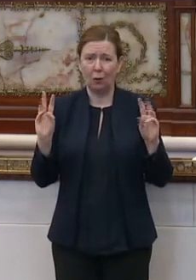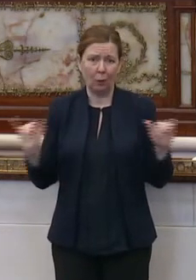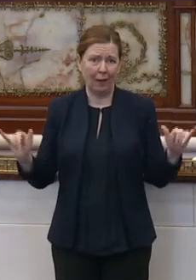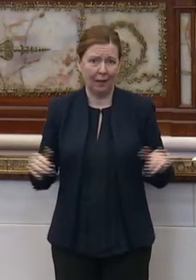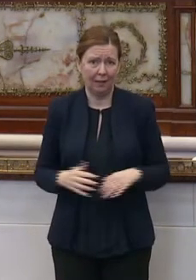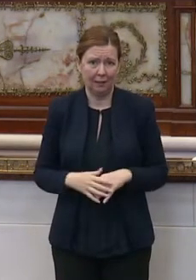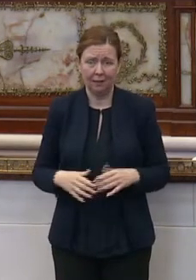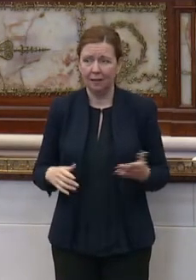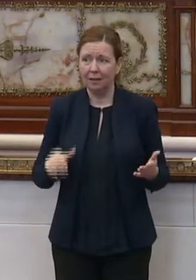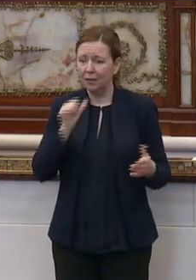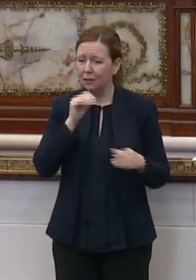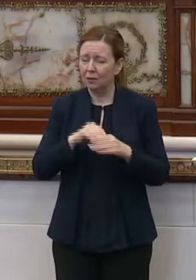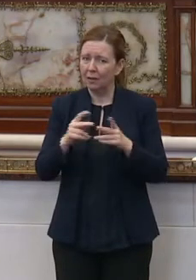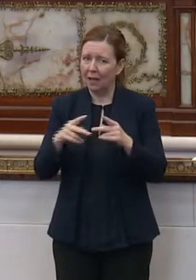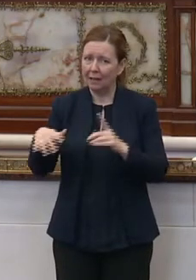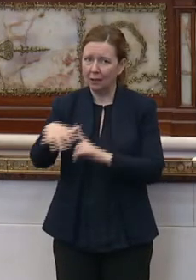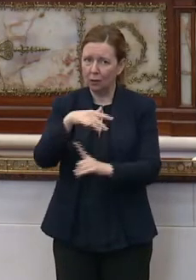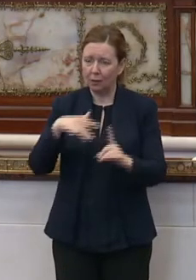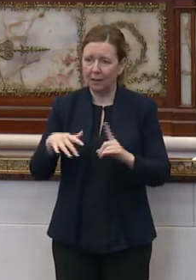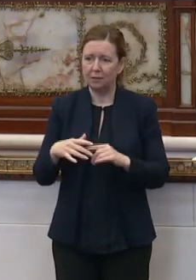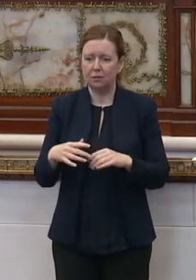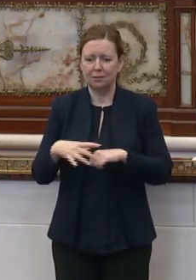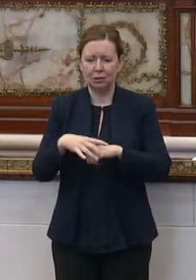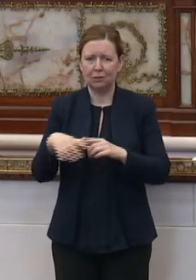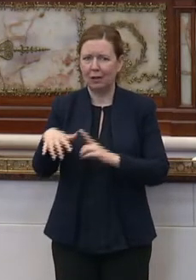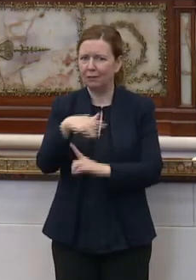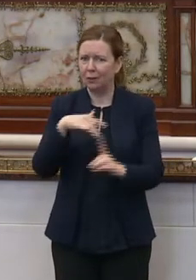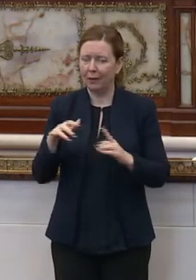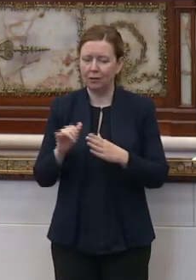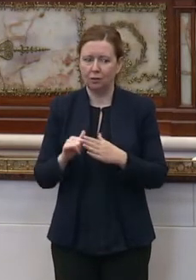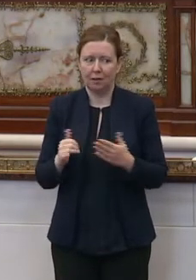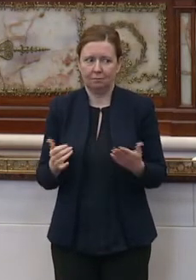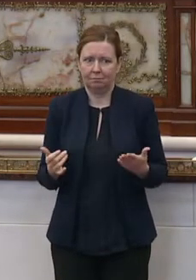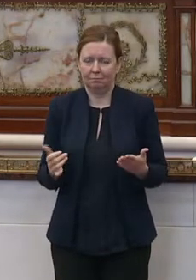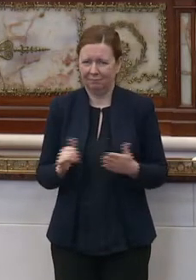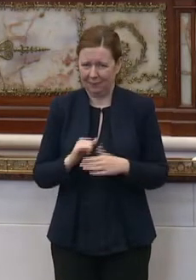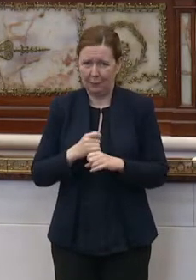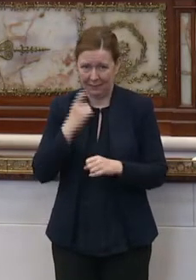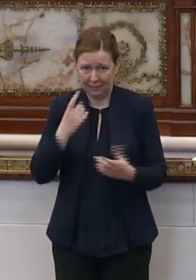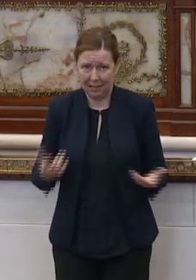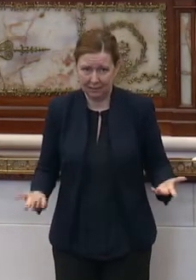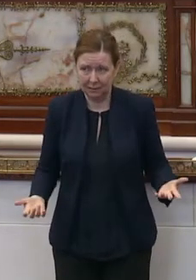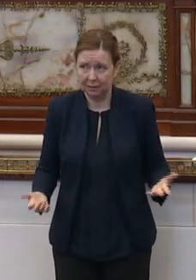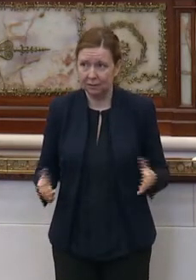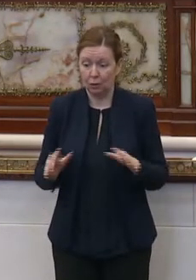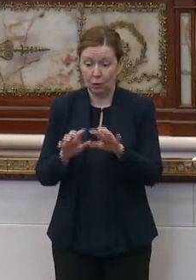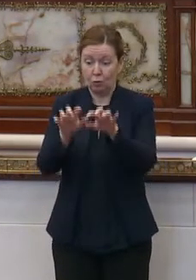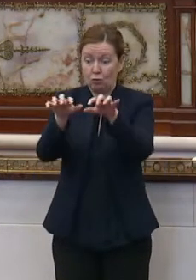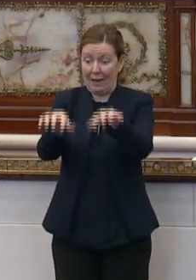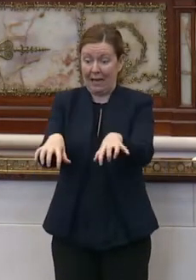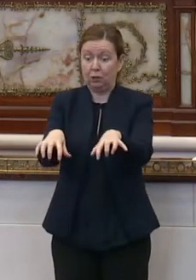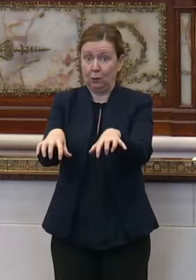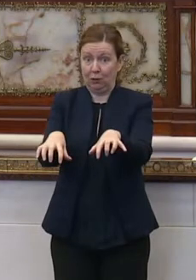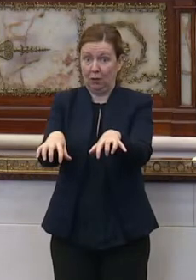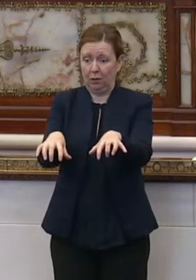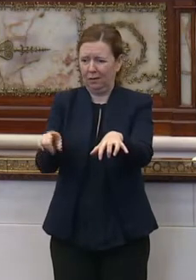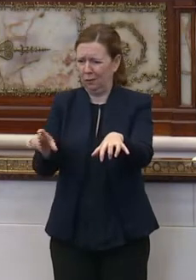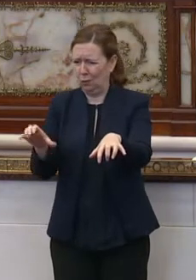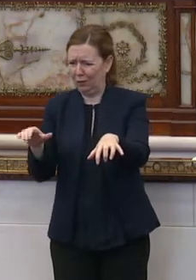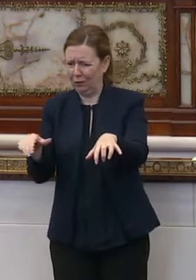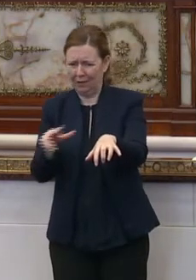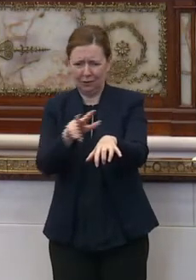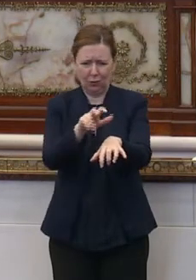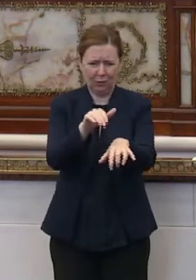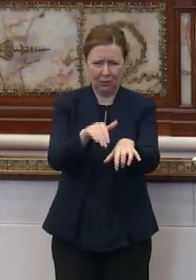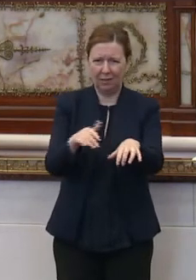They're not in a location, a geographic location where that would make sense. They're right next to each other. They're rather